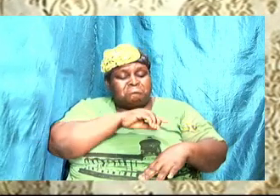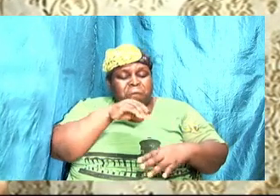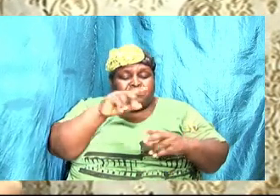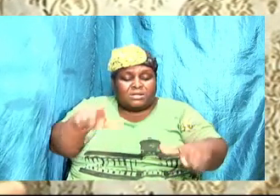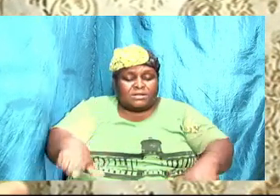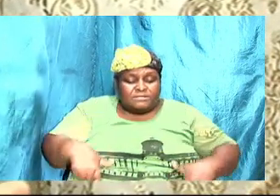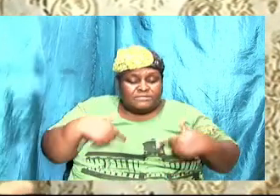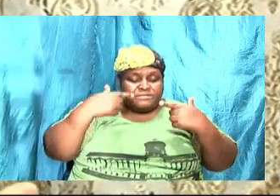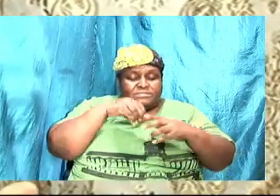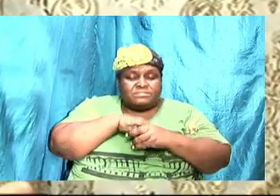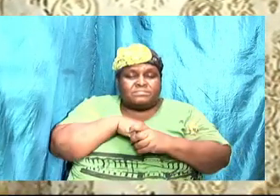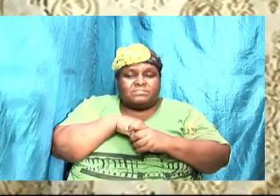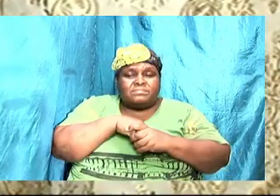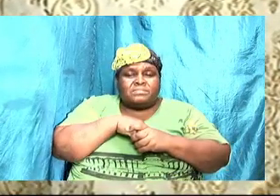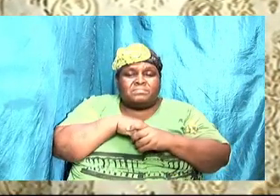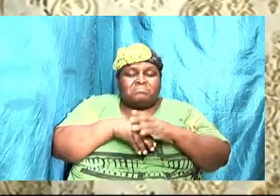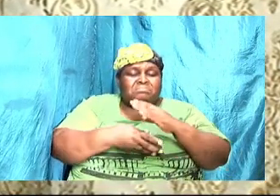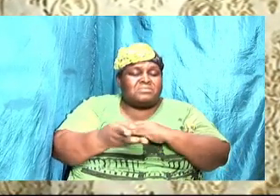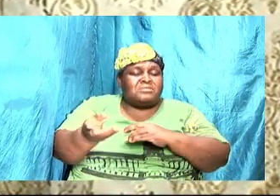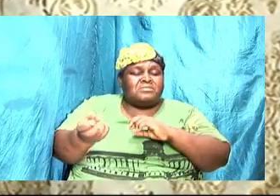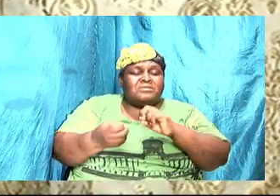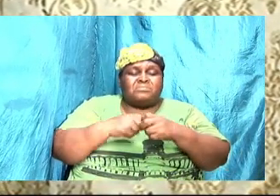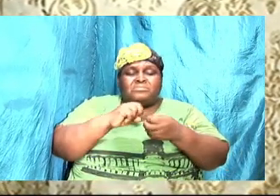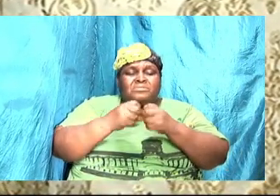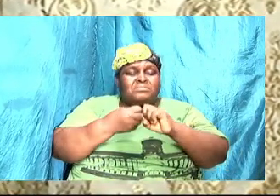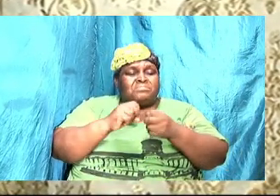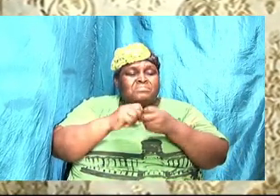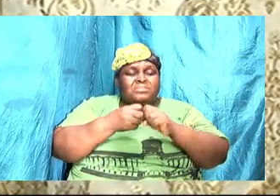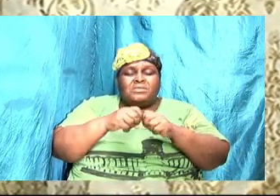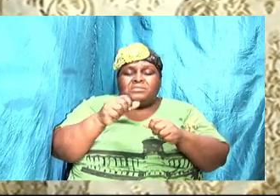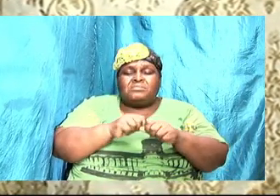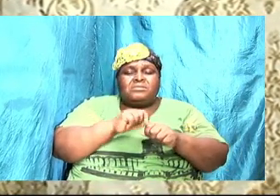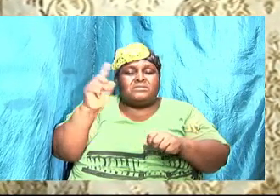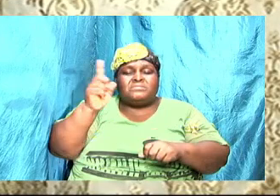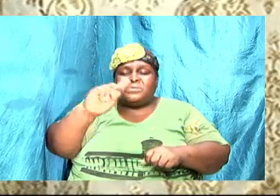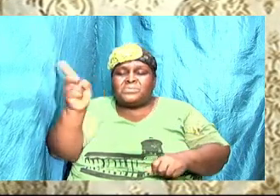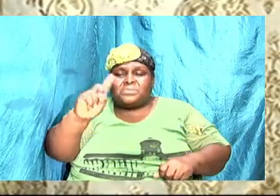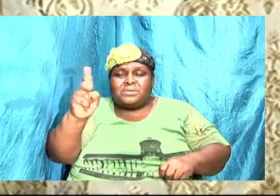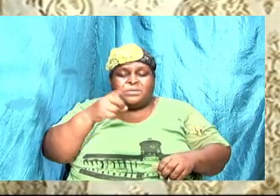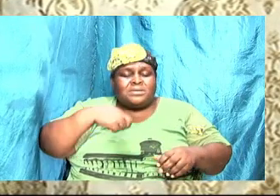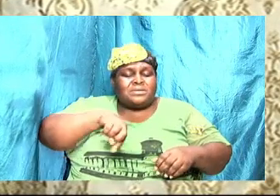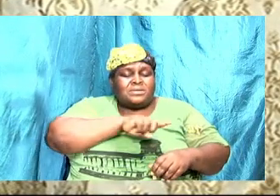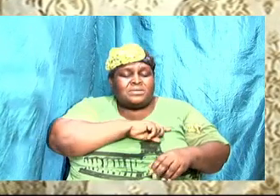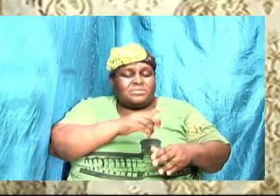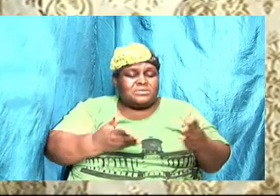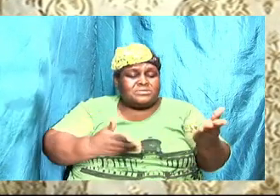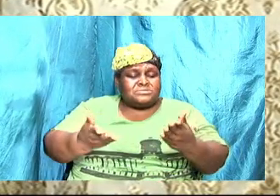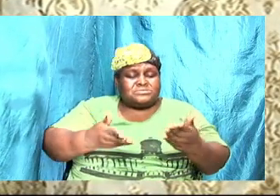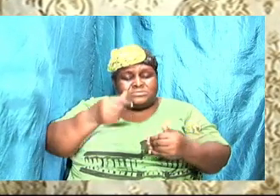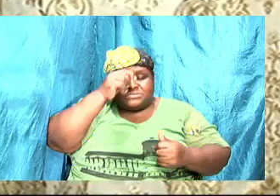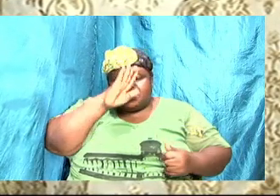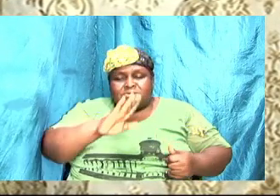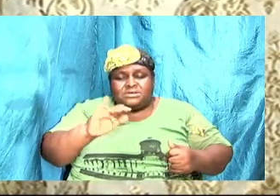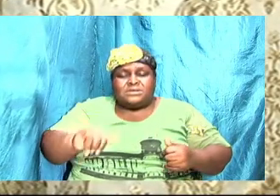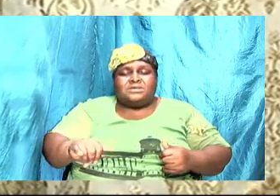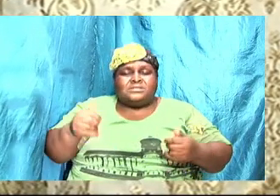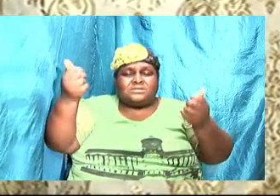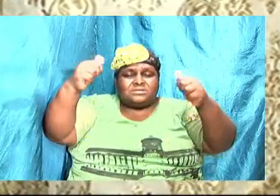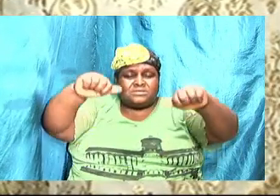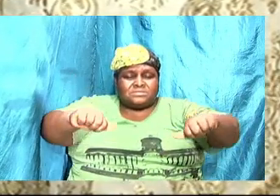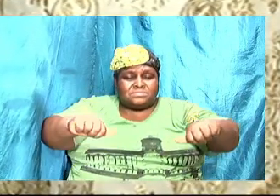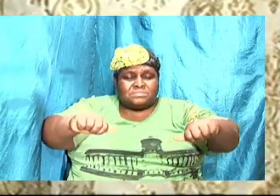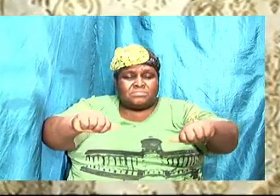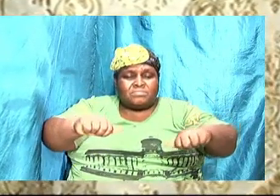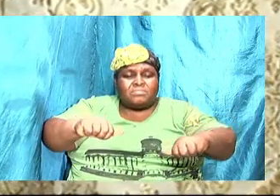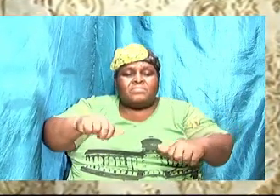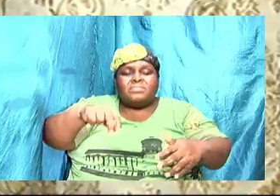You know, there are chaos everywhere, but, you know, we serve a God that is able. I'm just sitting